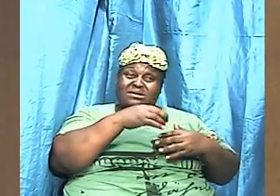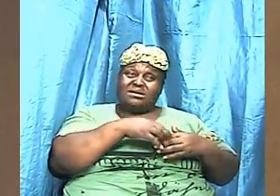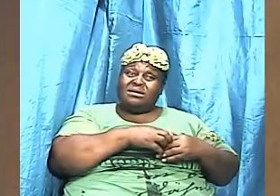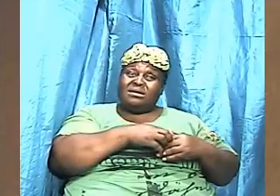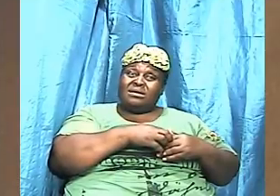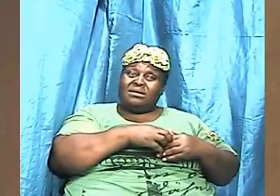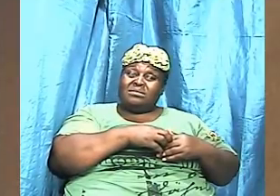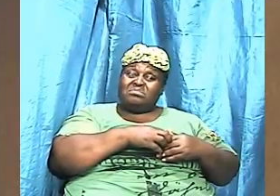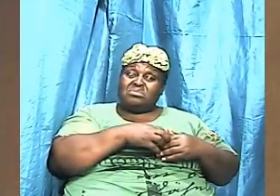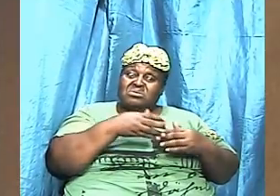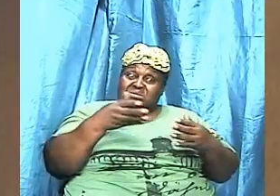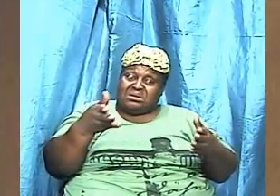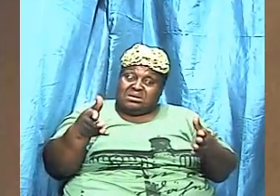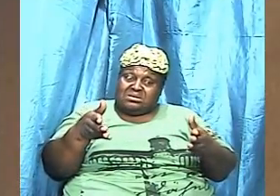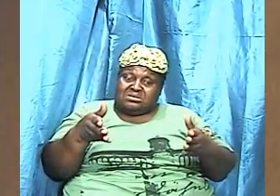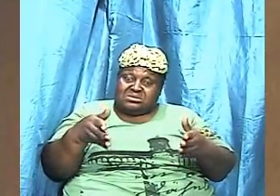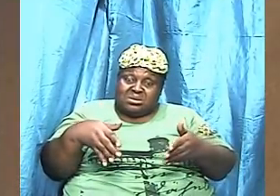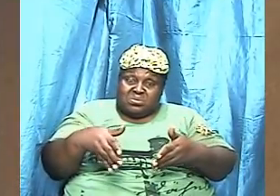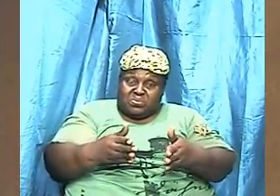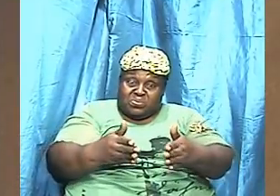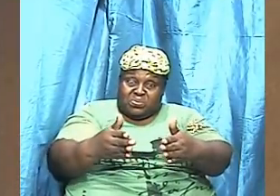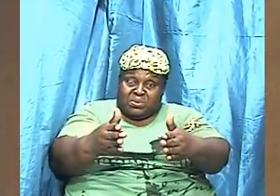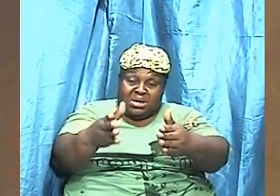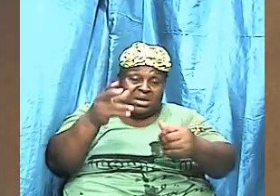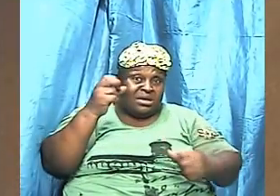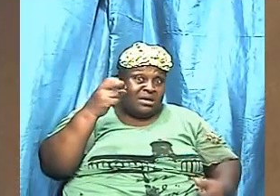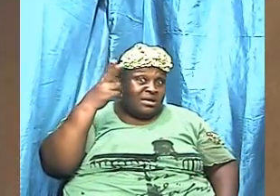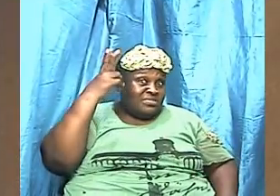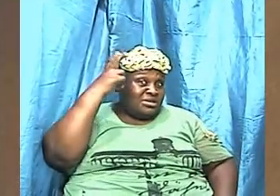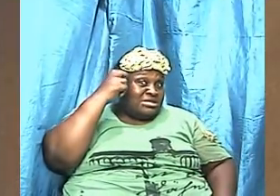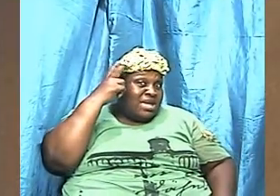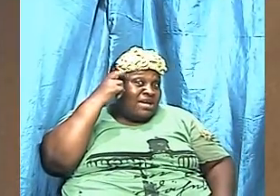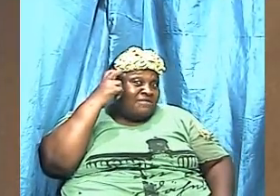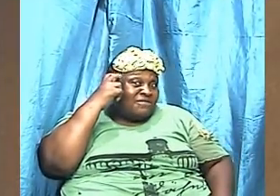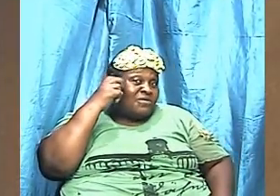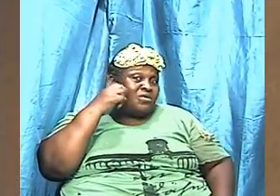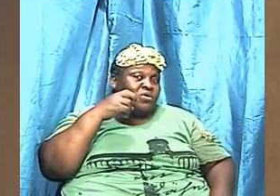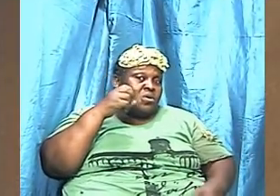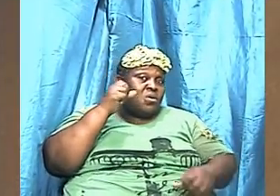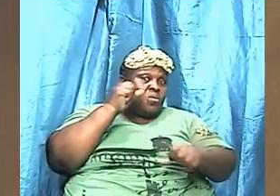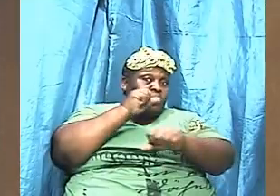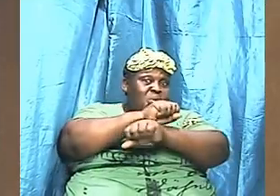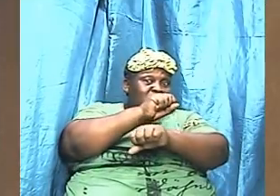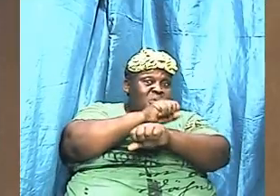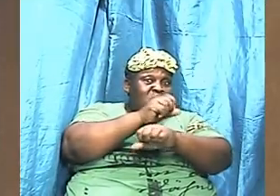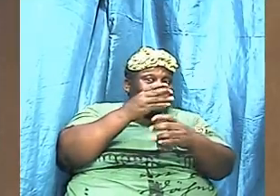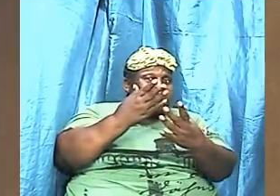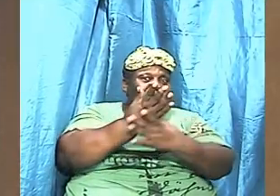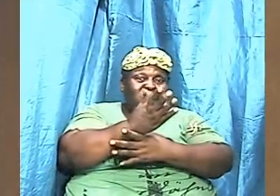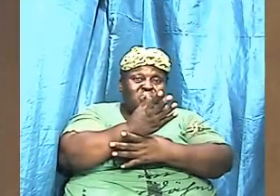he worked through and this is how it happens most of the time the person who end up backsliding didn't just backslide in a day